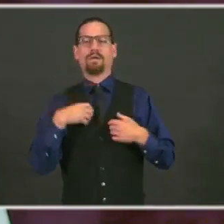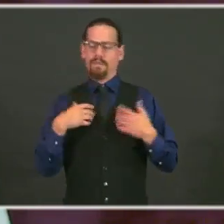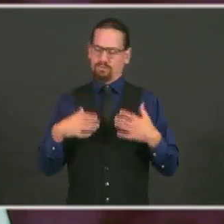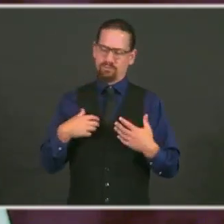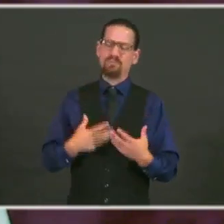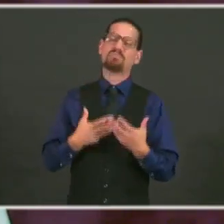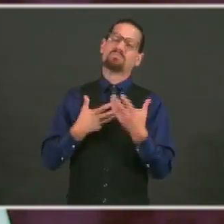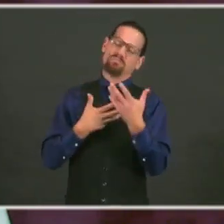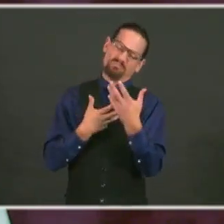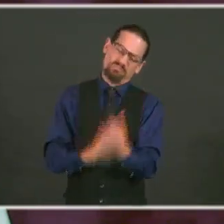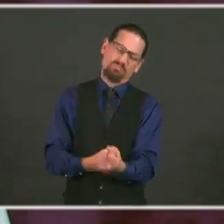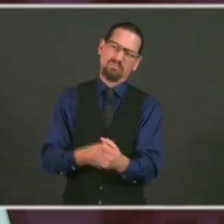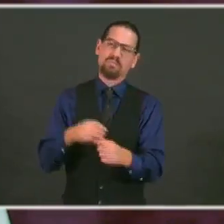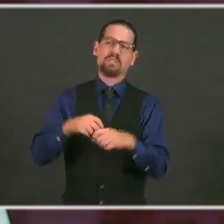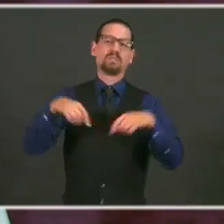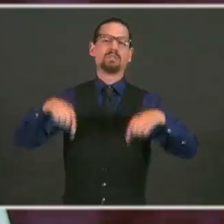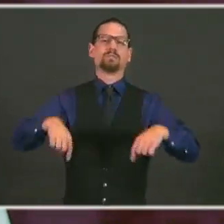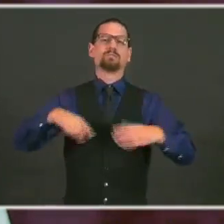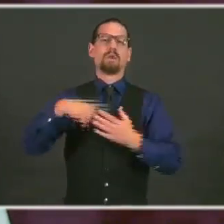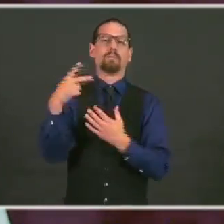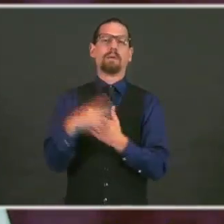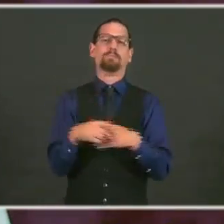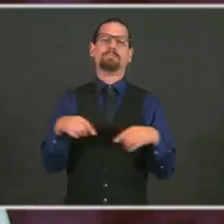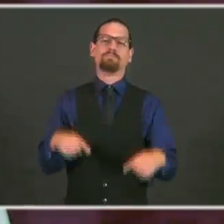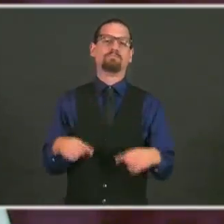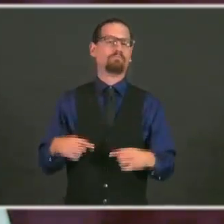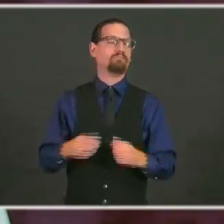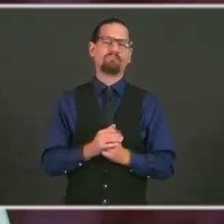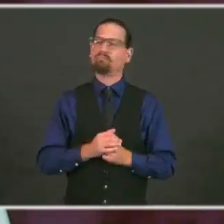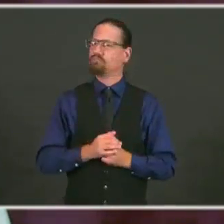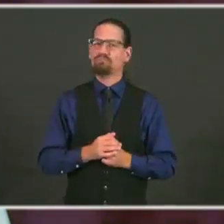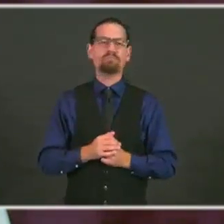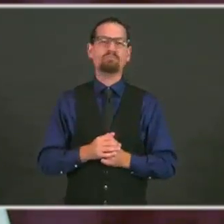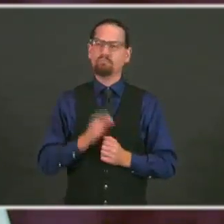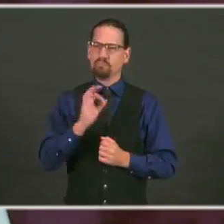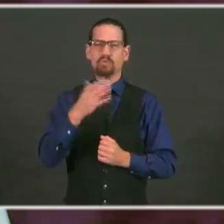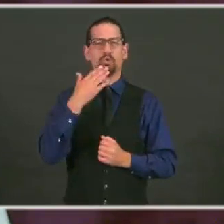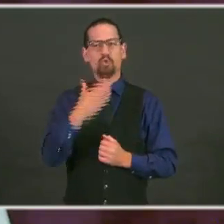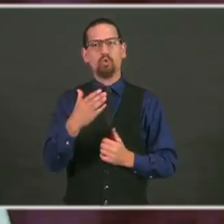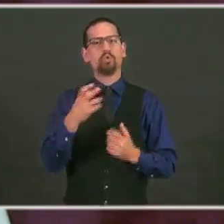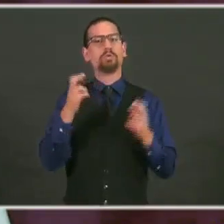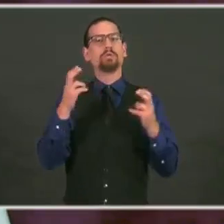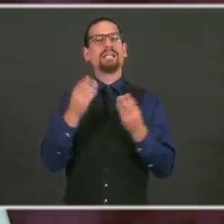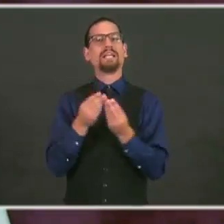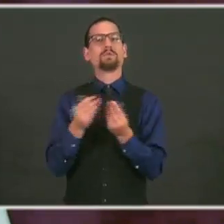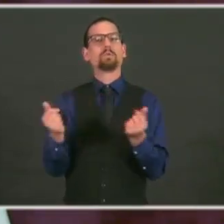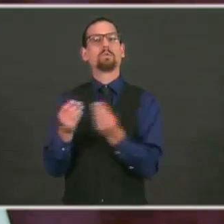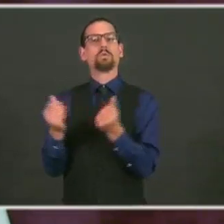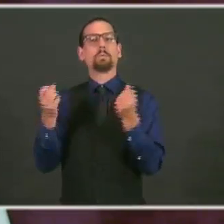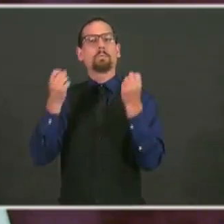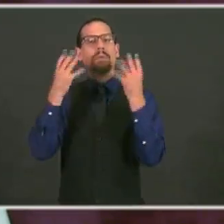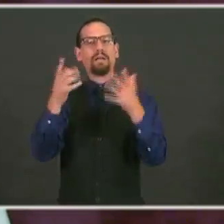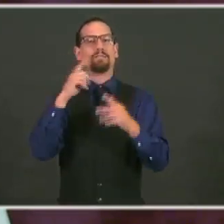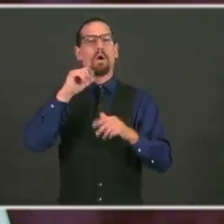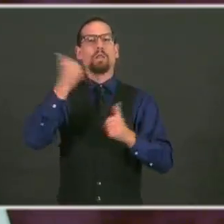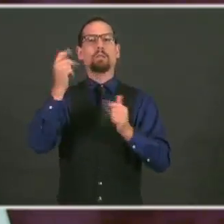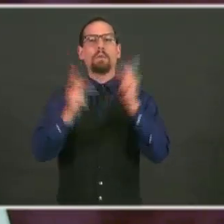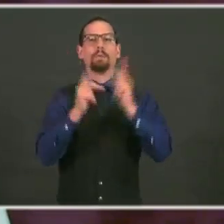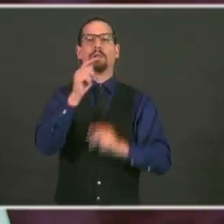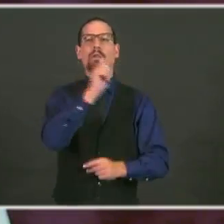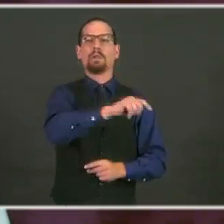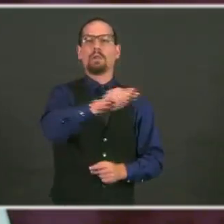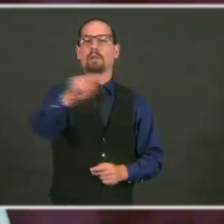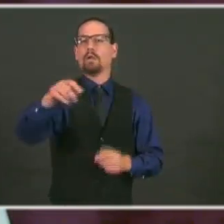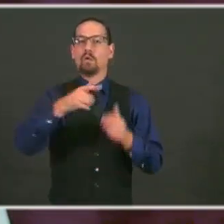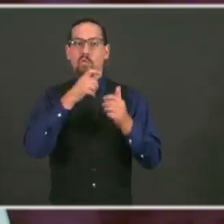back-to-work initiative. I think it can be a long-term solution for a lot of folks that are unemployed. There's a particular